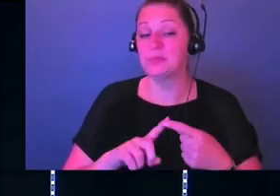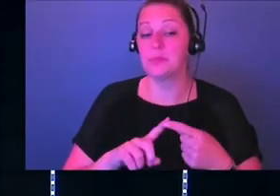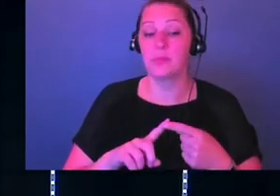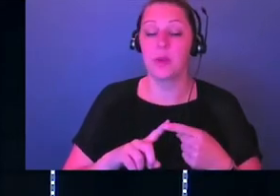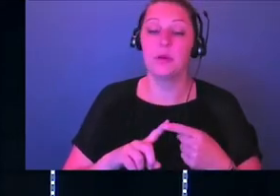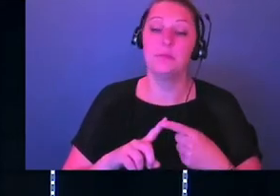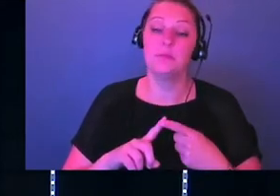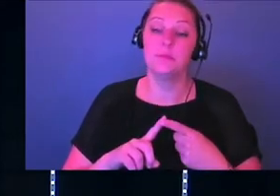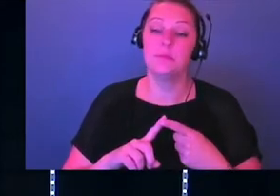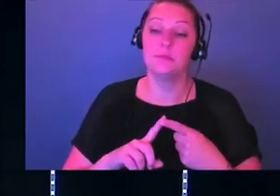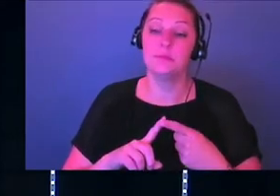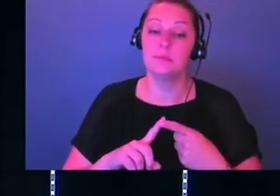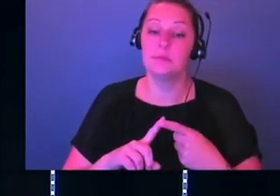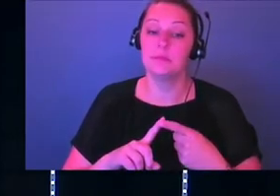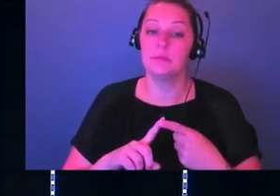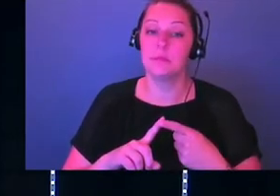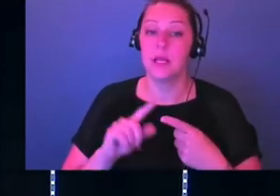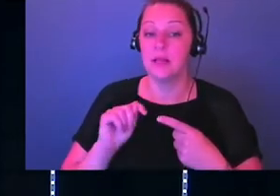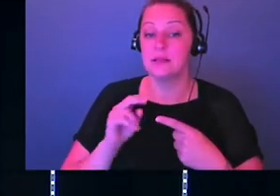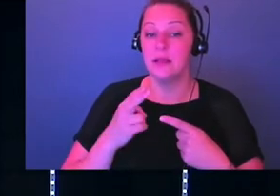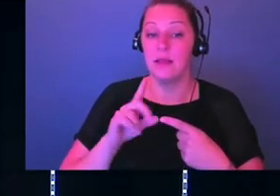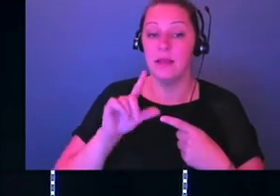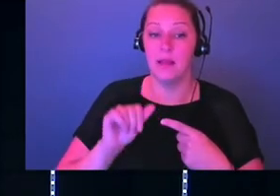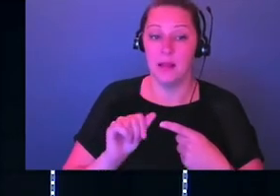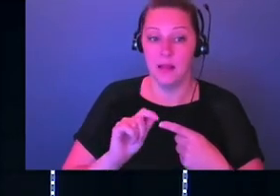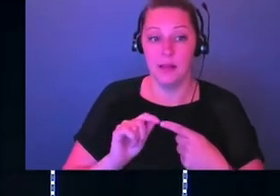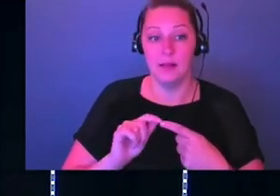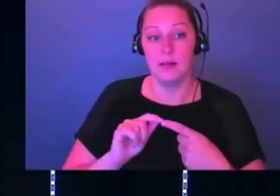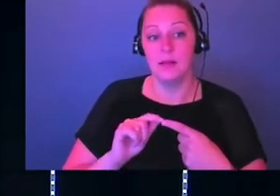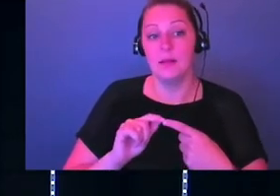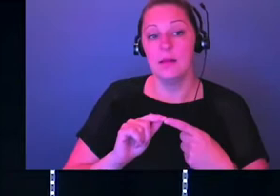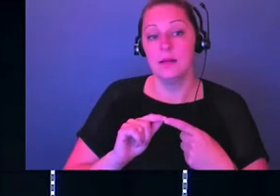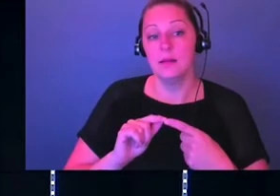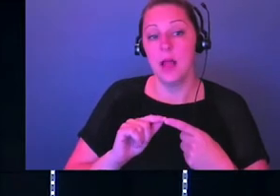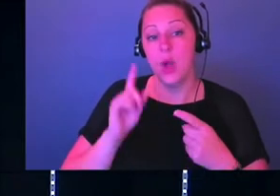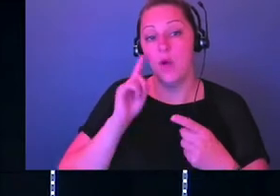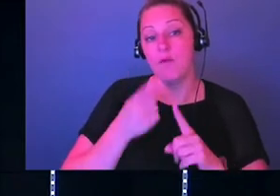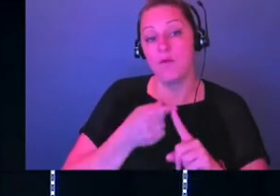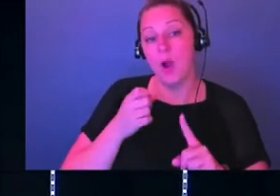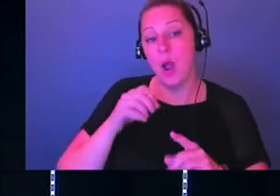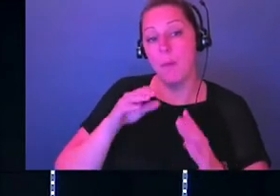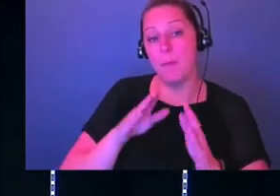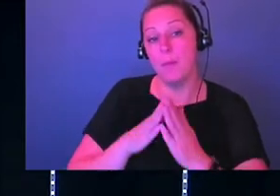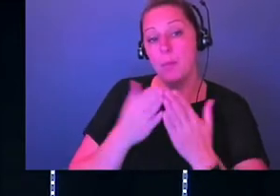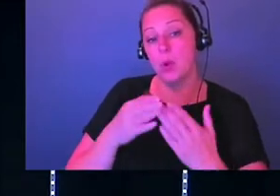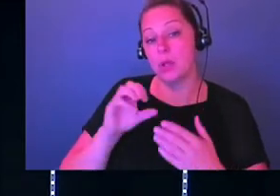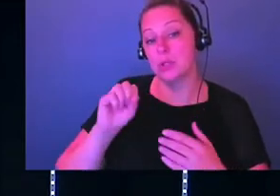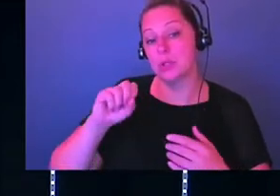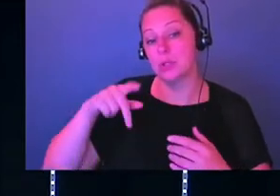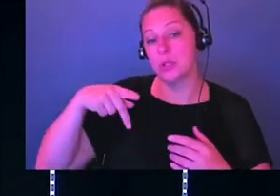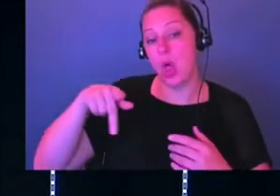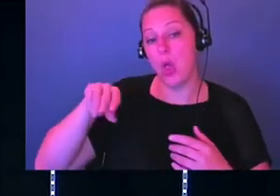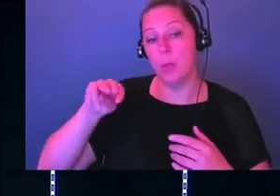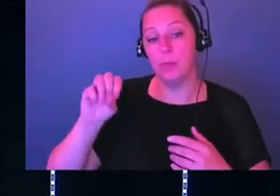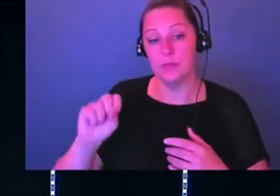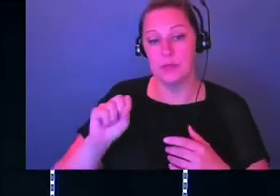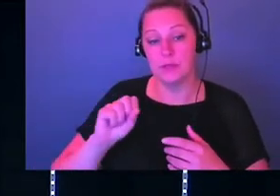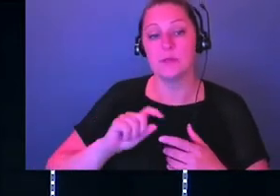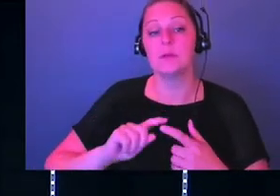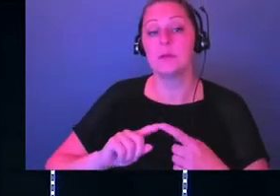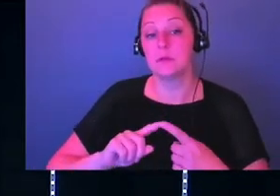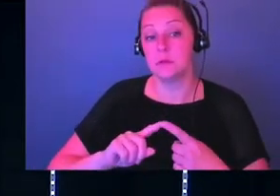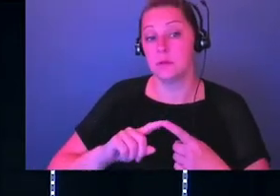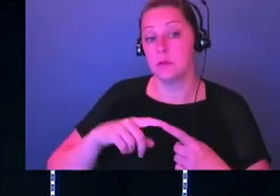is Tehillah, and this comes from the book of Psalms. So let me read this Psalm. Psalm 22.3 says, Yet you are holy,